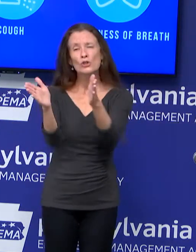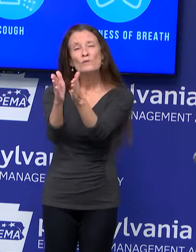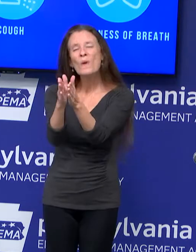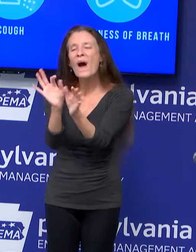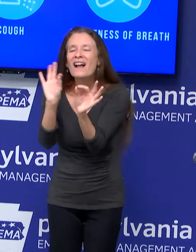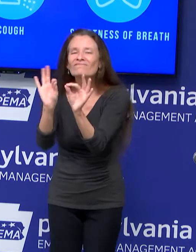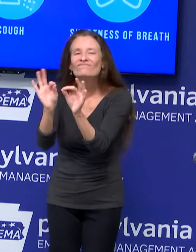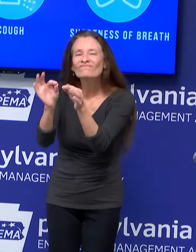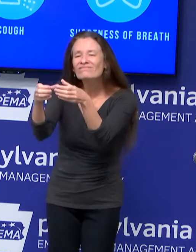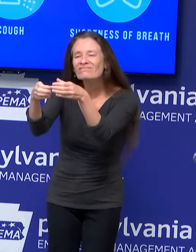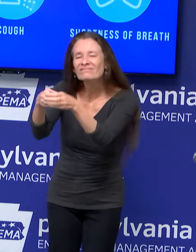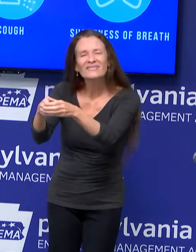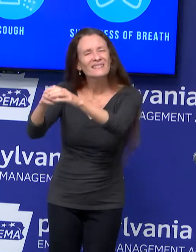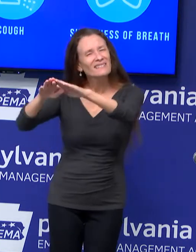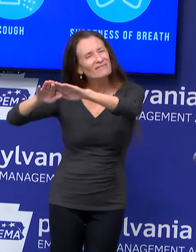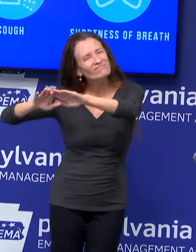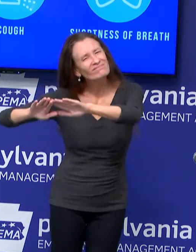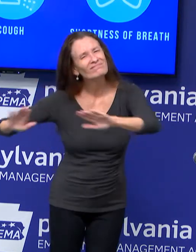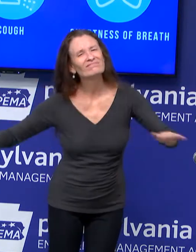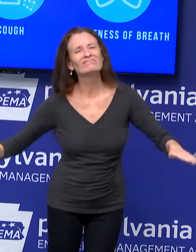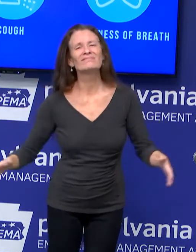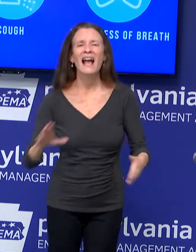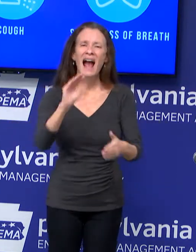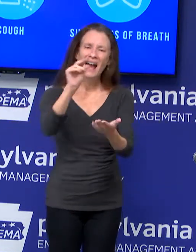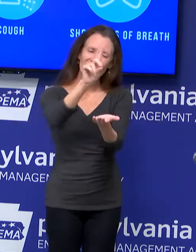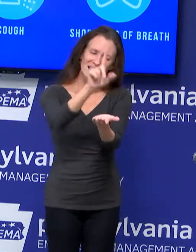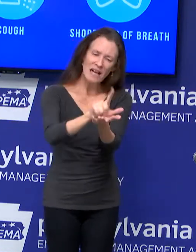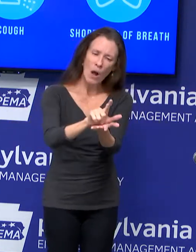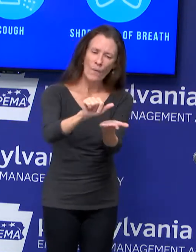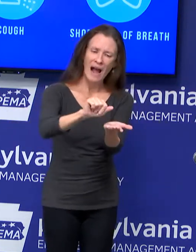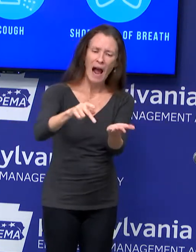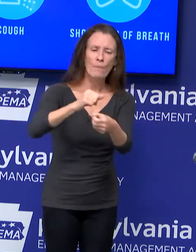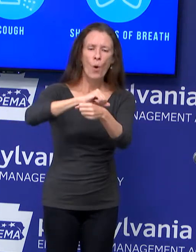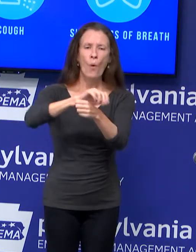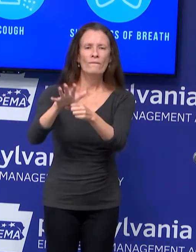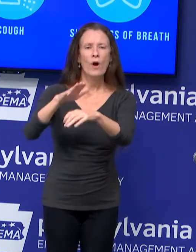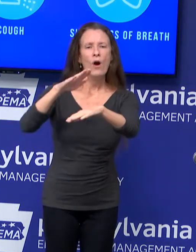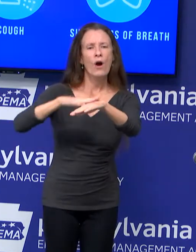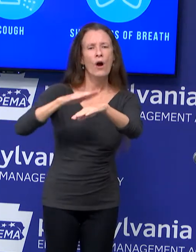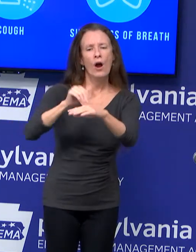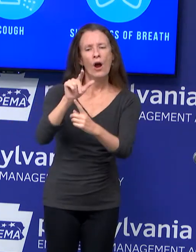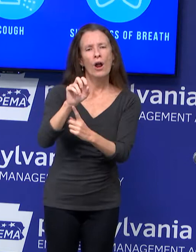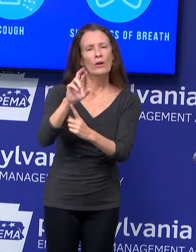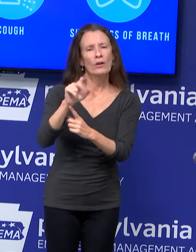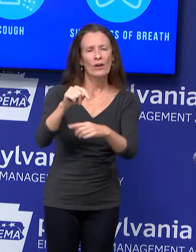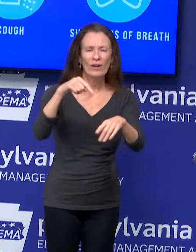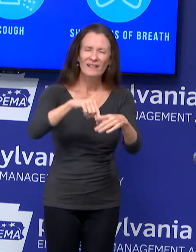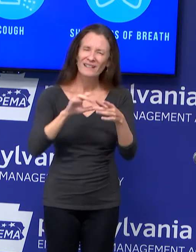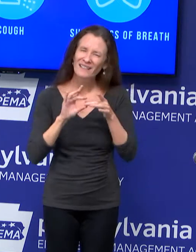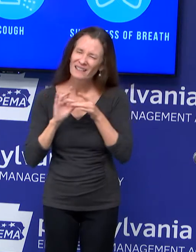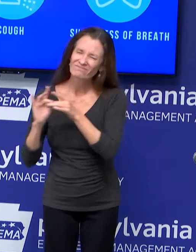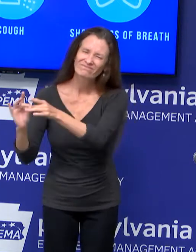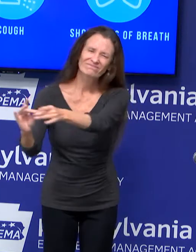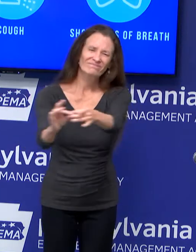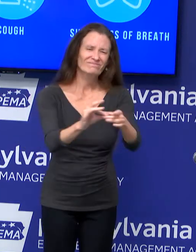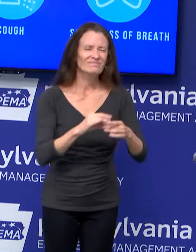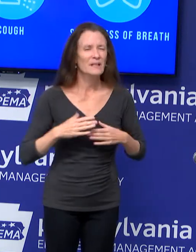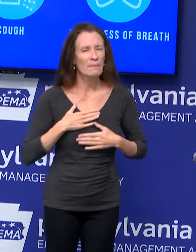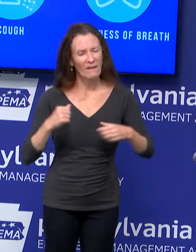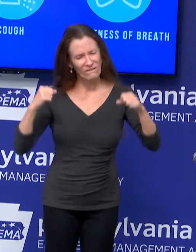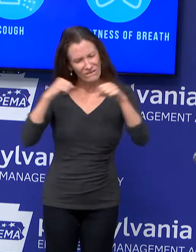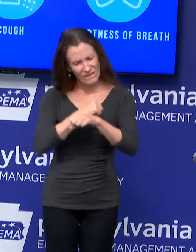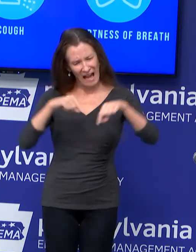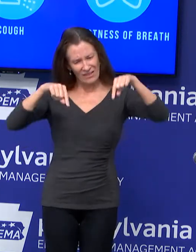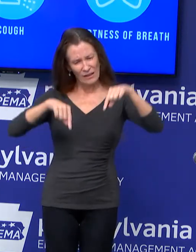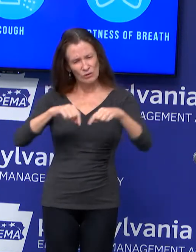-19 app. We must all stand united in our fight, our collective fight against COVID